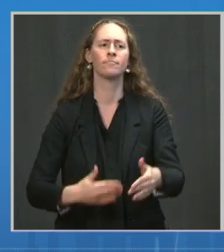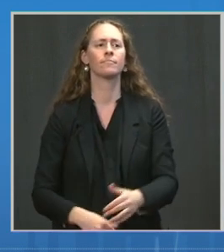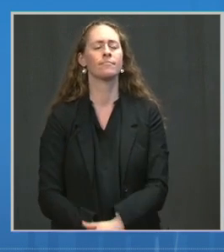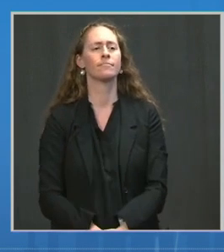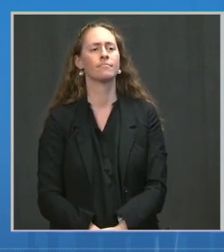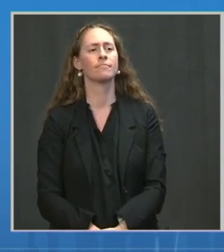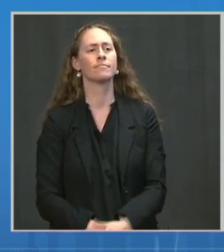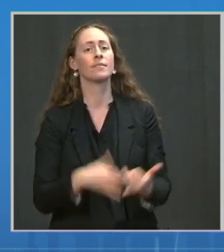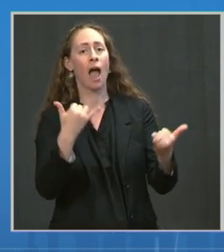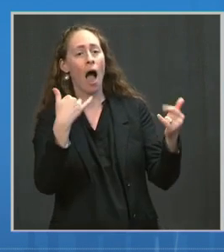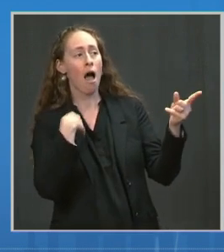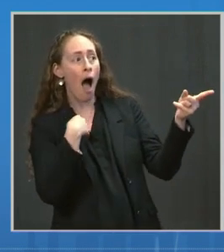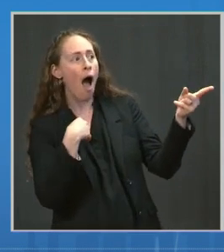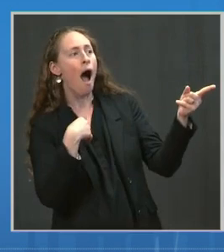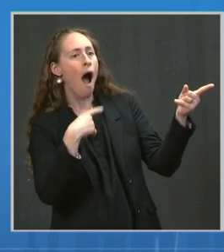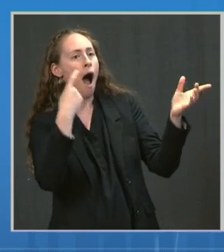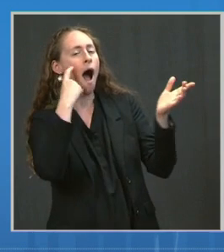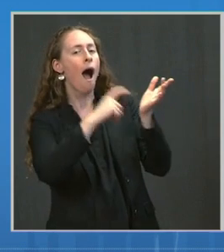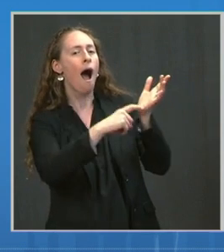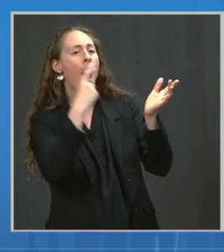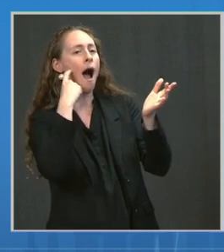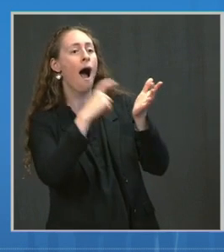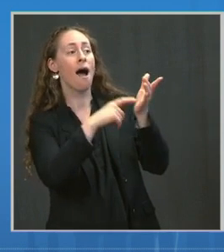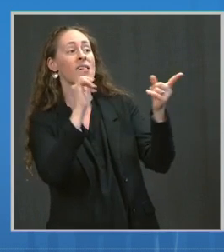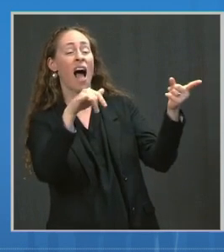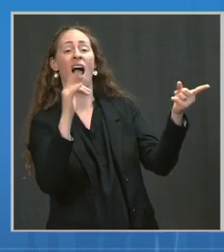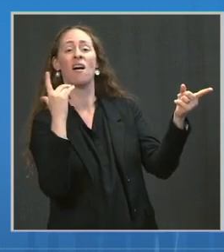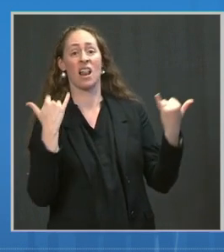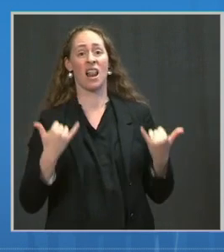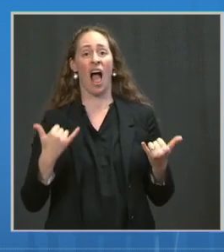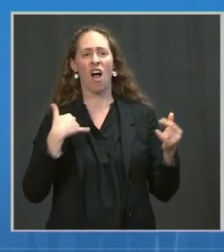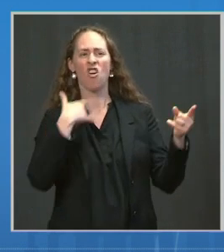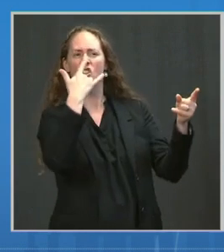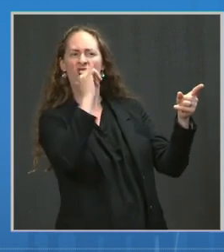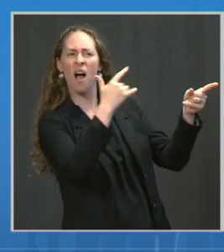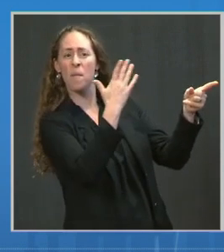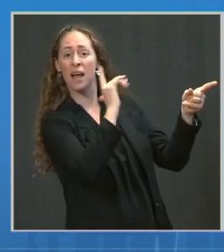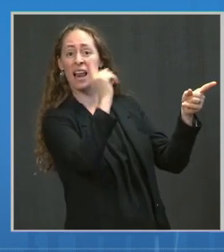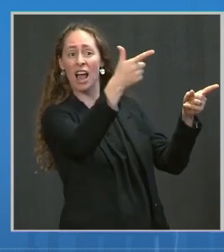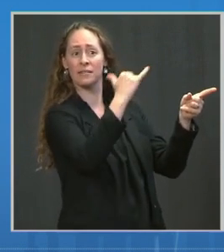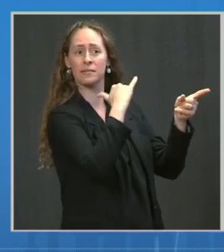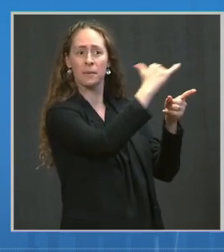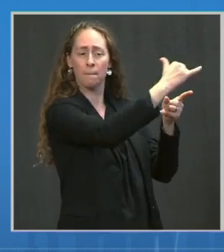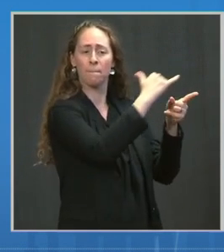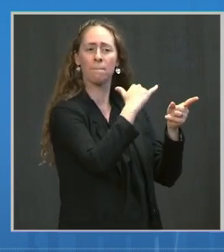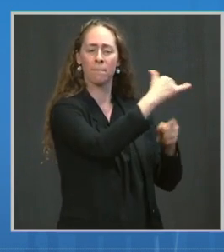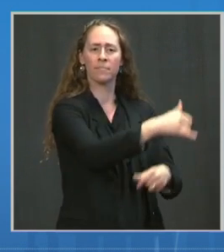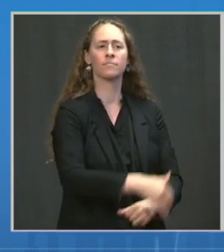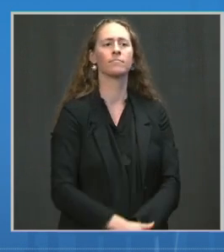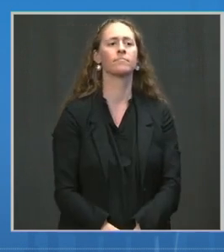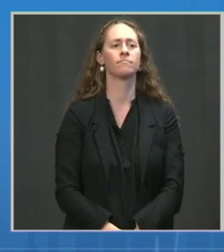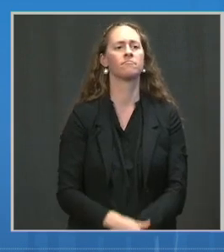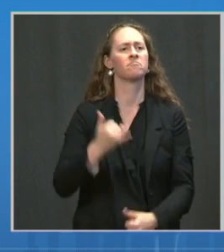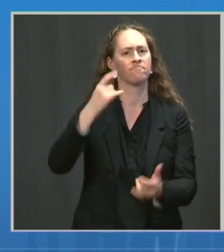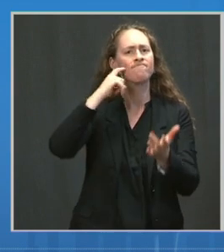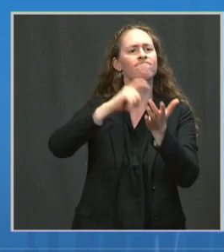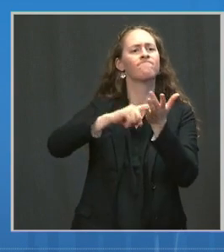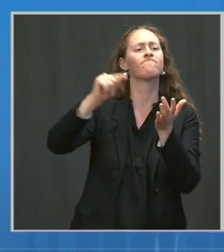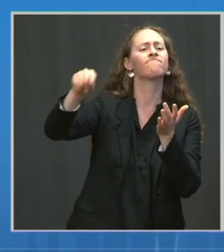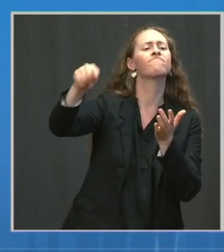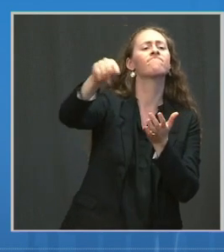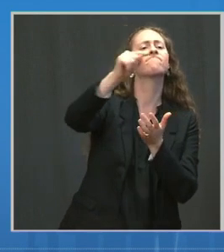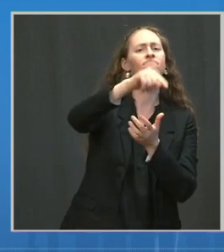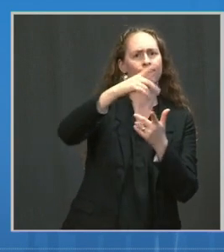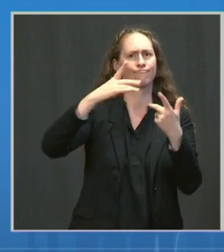beginning. But note again, the 93 percent consistently showing protection against advanced